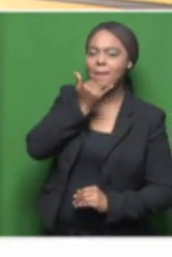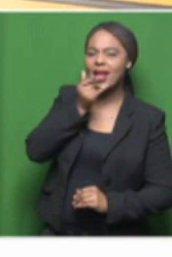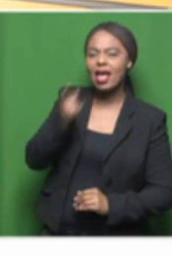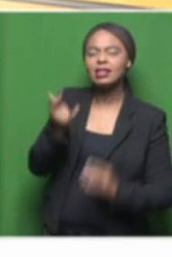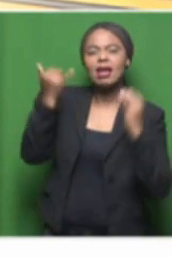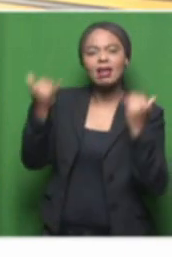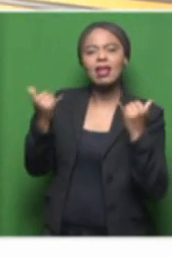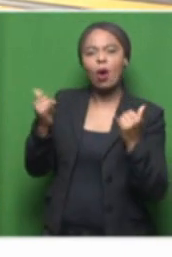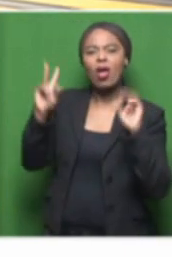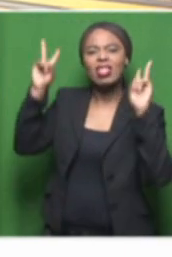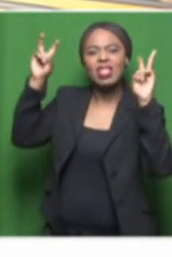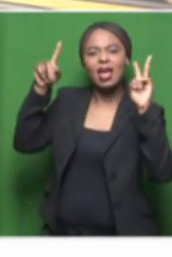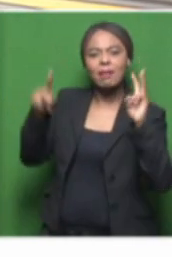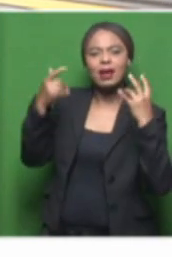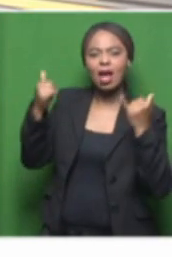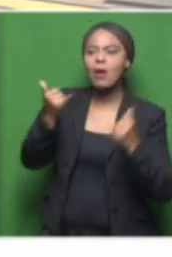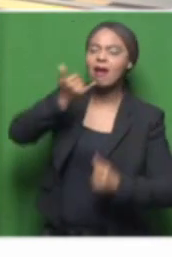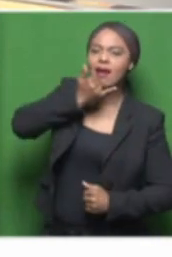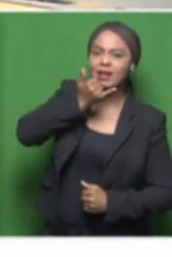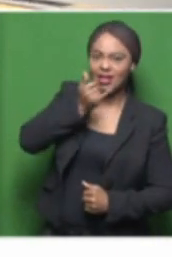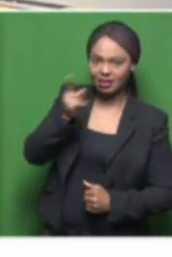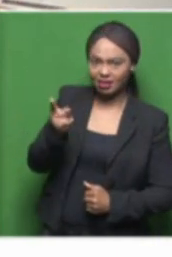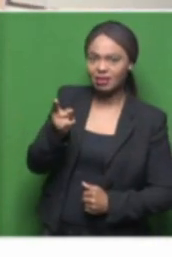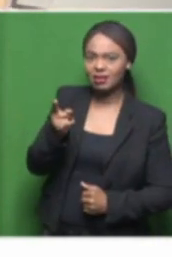the theme that runs across the exhibition.